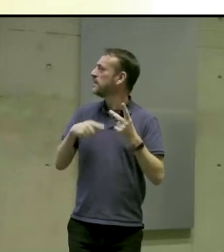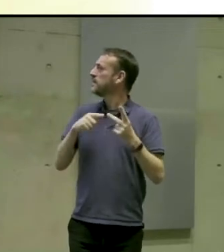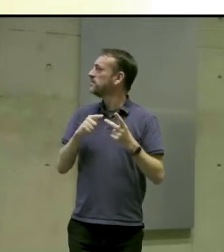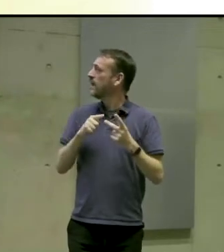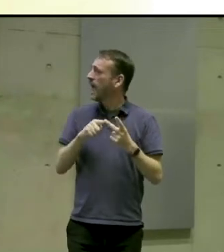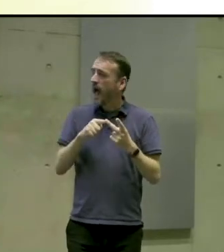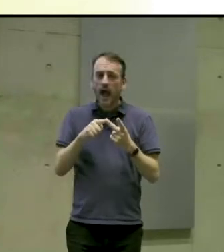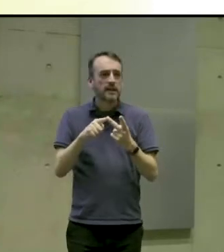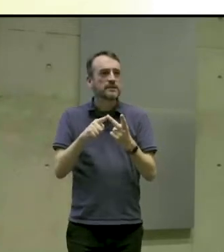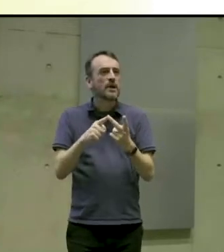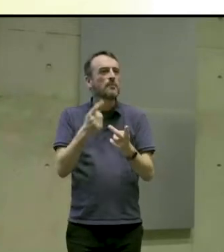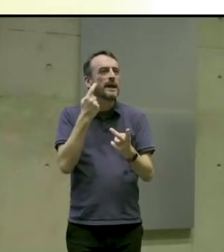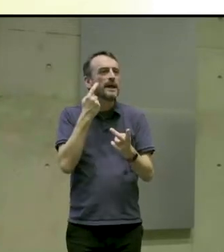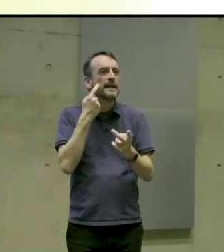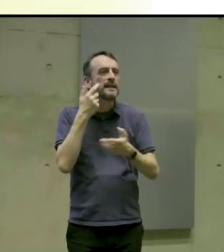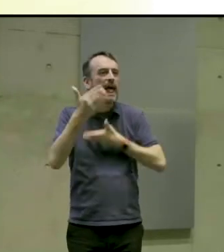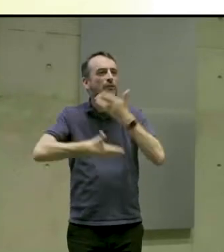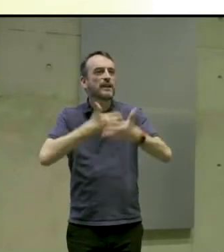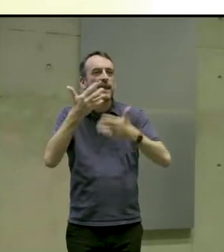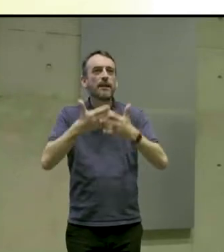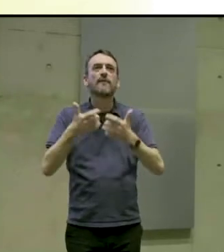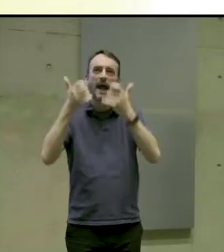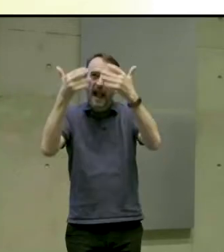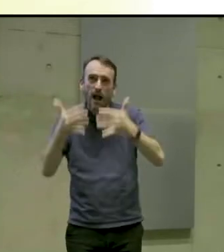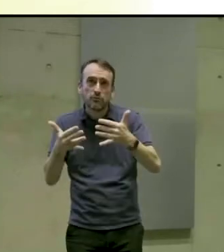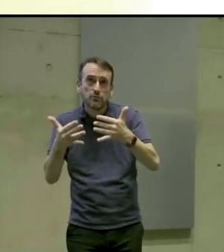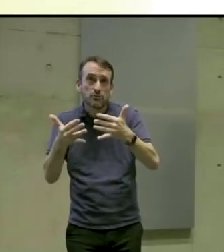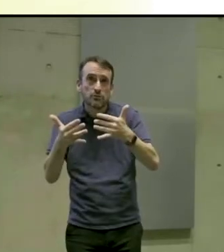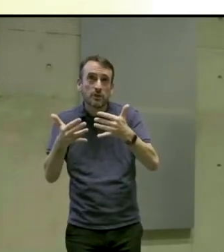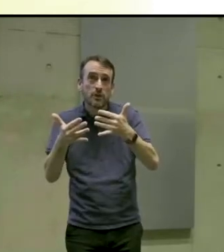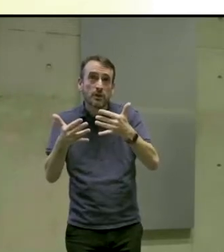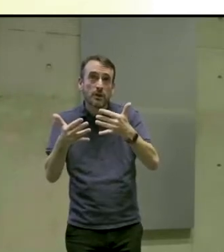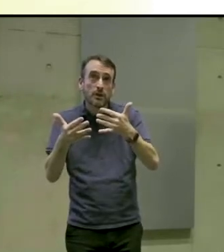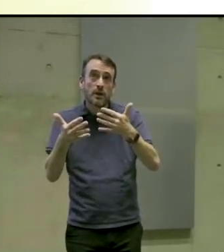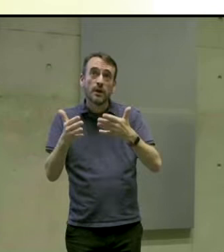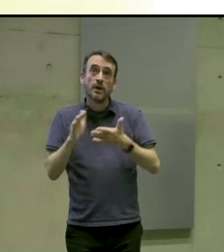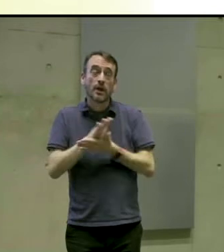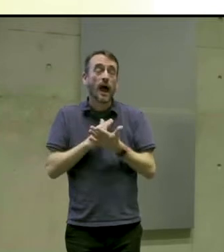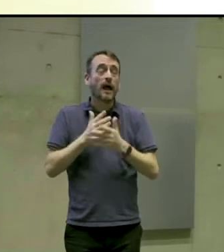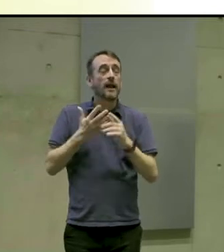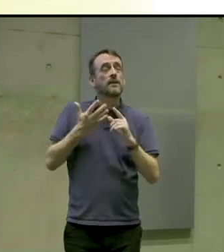And very common in point-and-click games is sort of having hint systems.